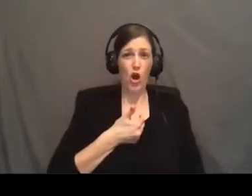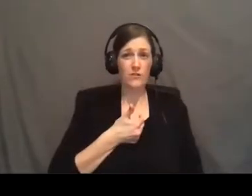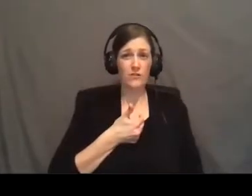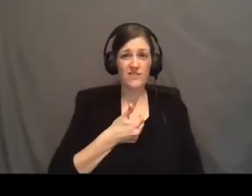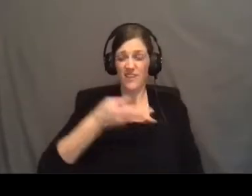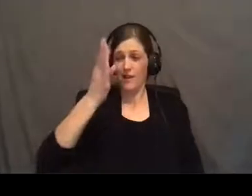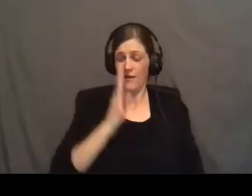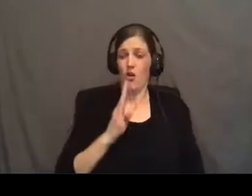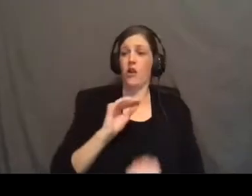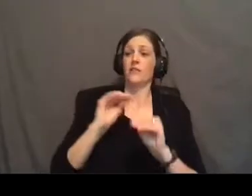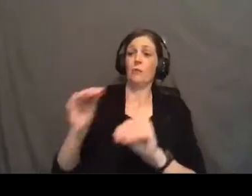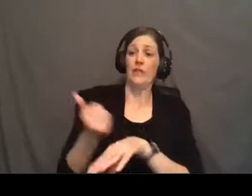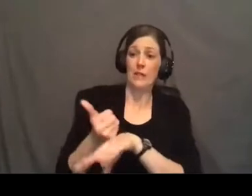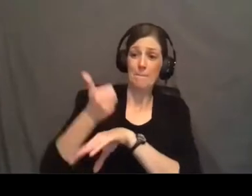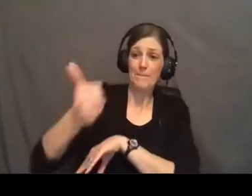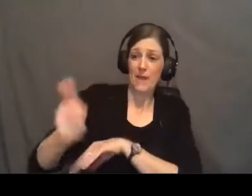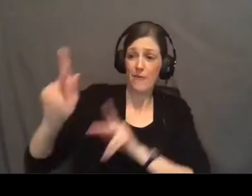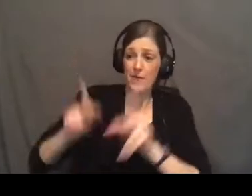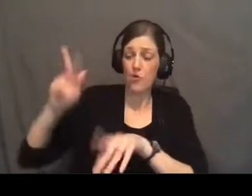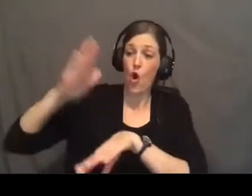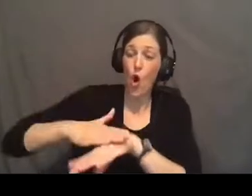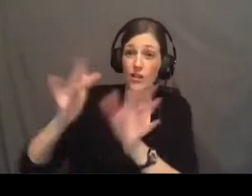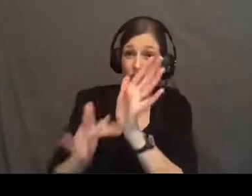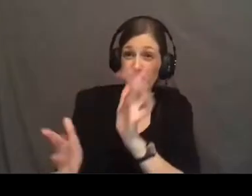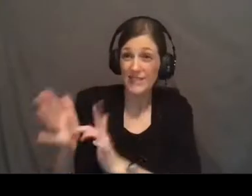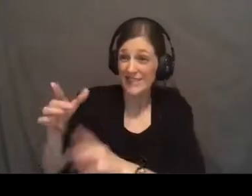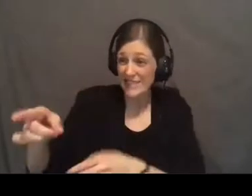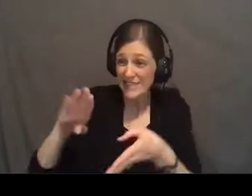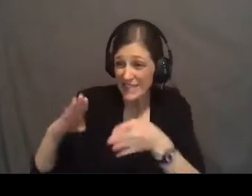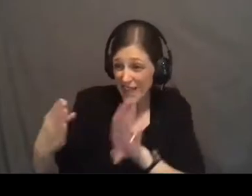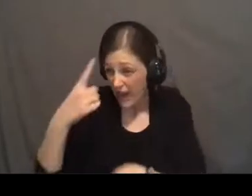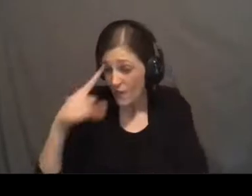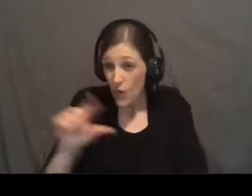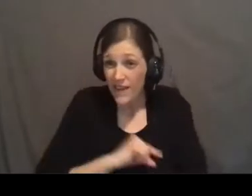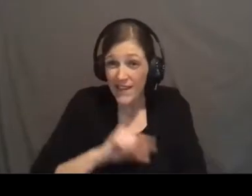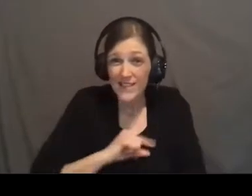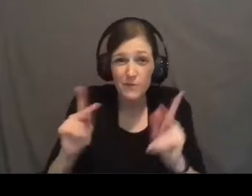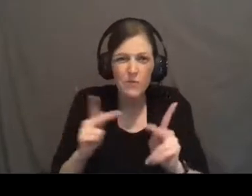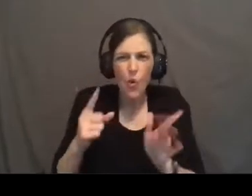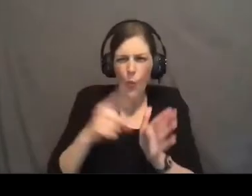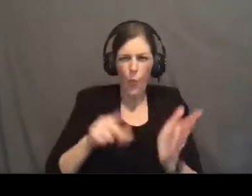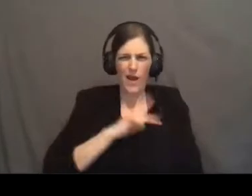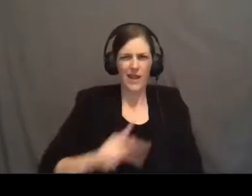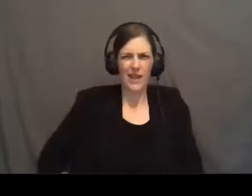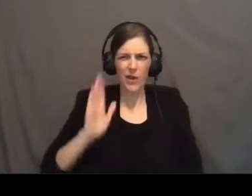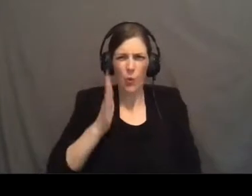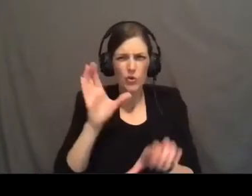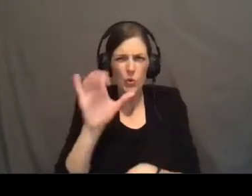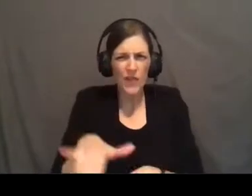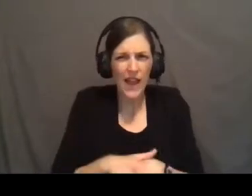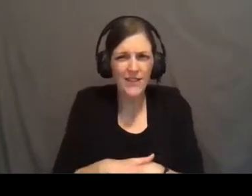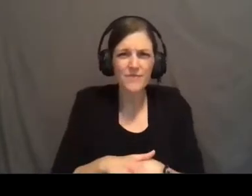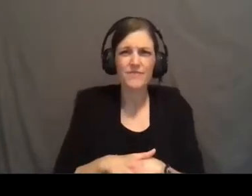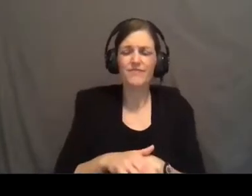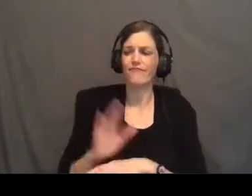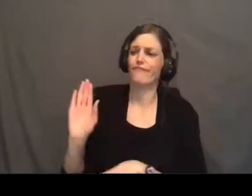has shifted the blame of humanity to Jesus as he died for guilty people what king would do that he laid on him